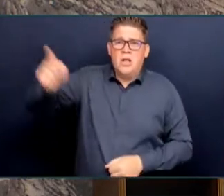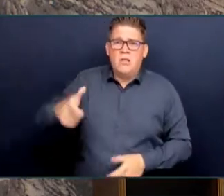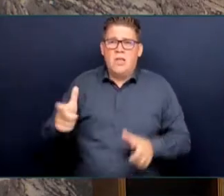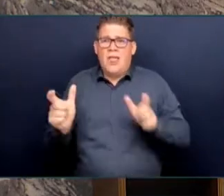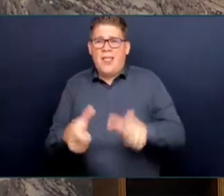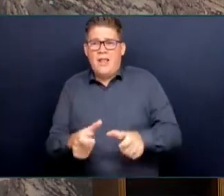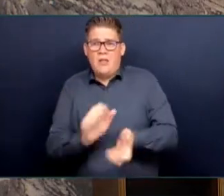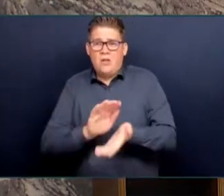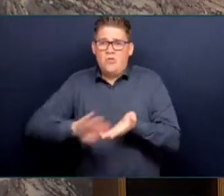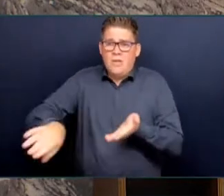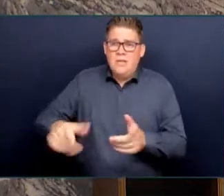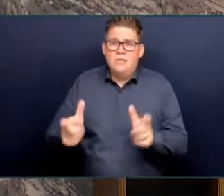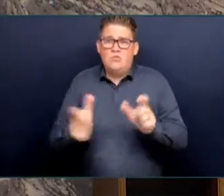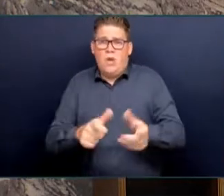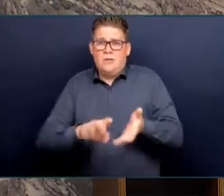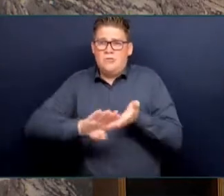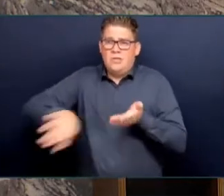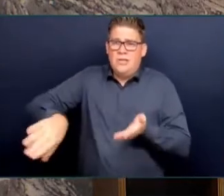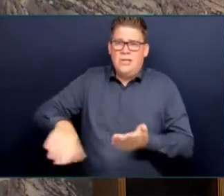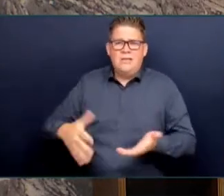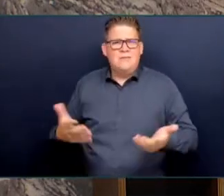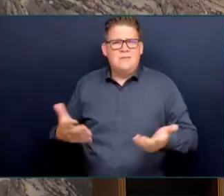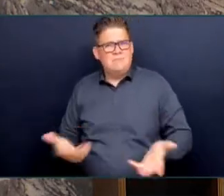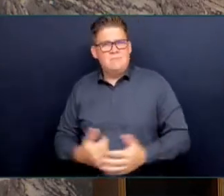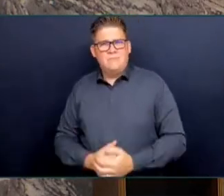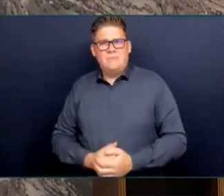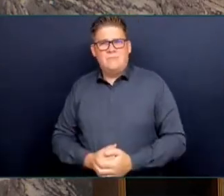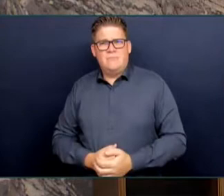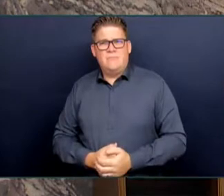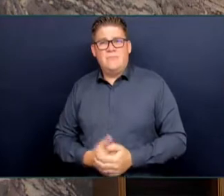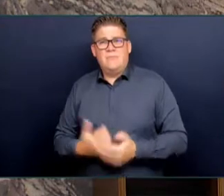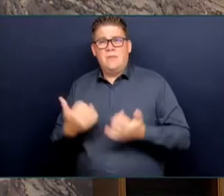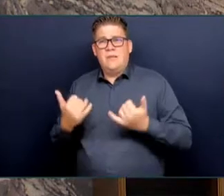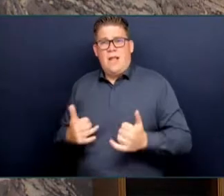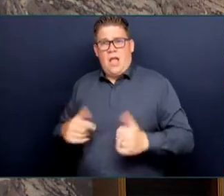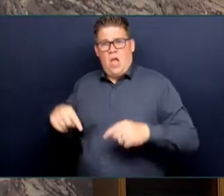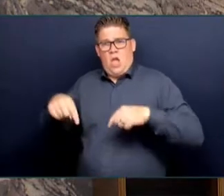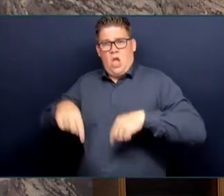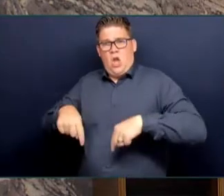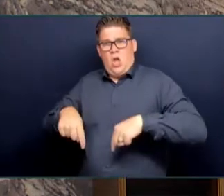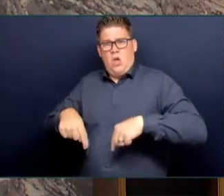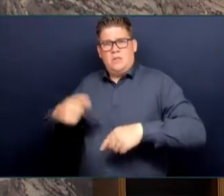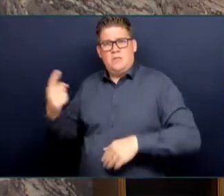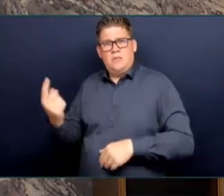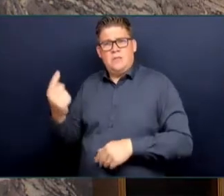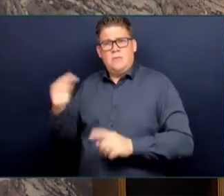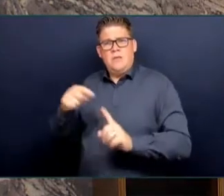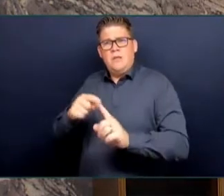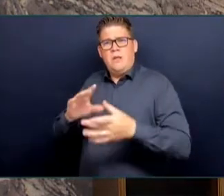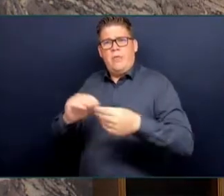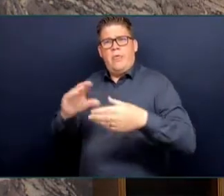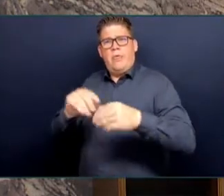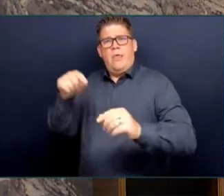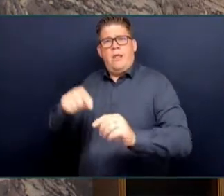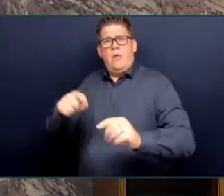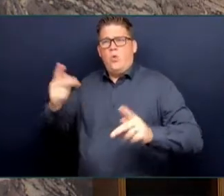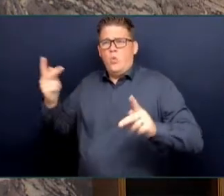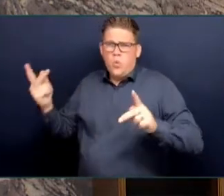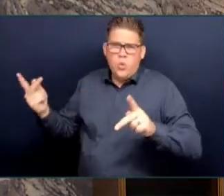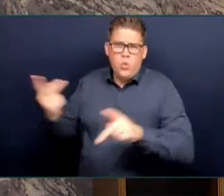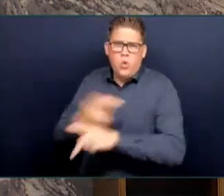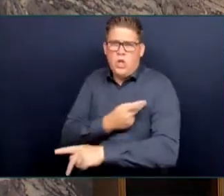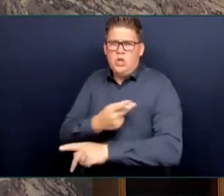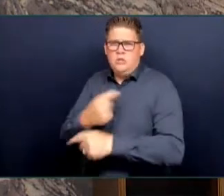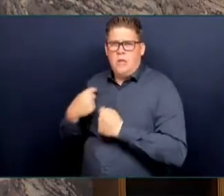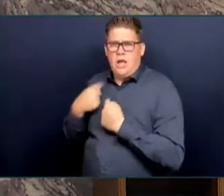without a doubt, it's the worst I've ever seen. End quote. British Columbians deserve to be protected from violent, prolific offenders